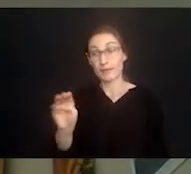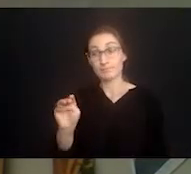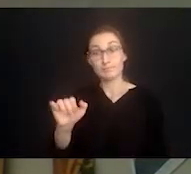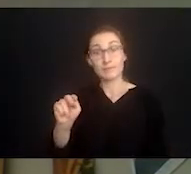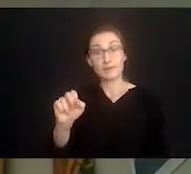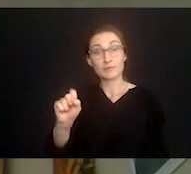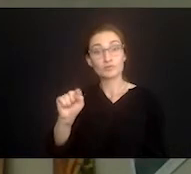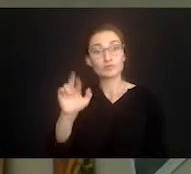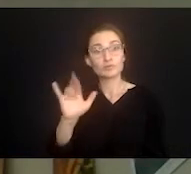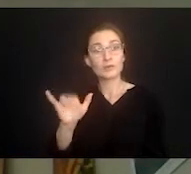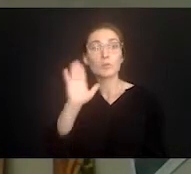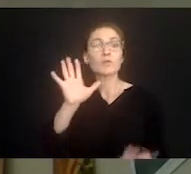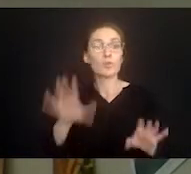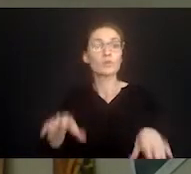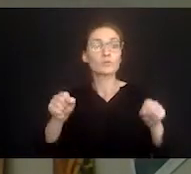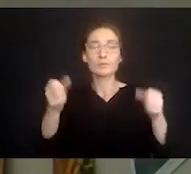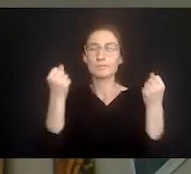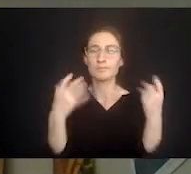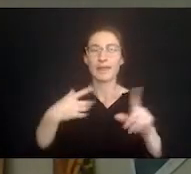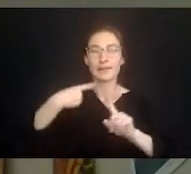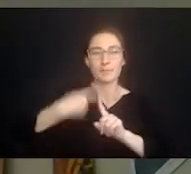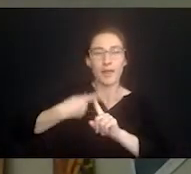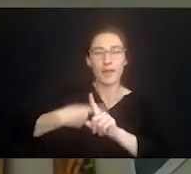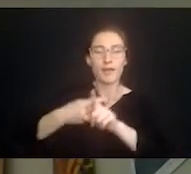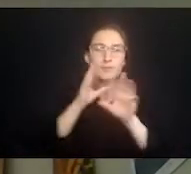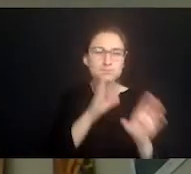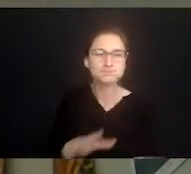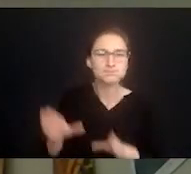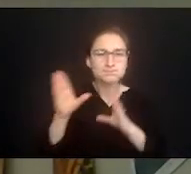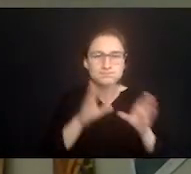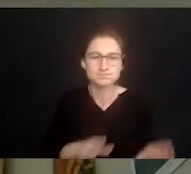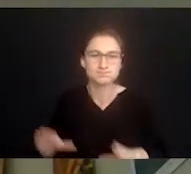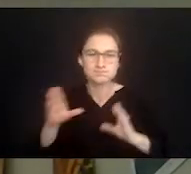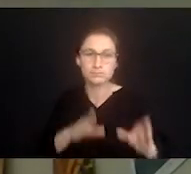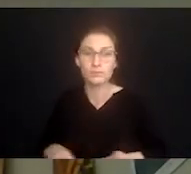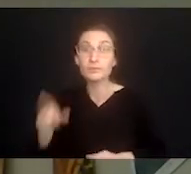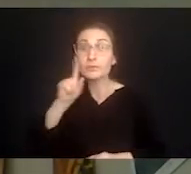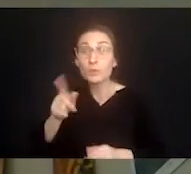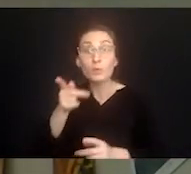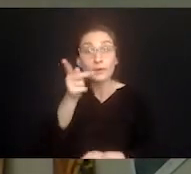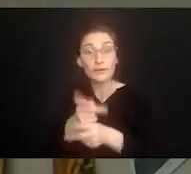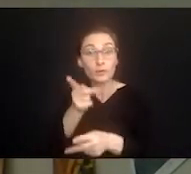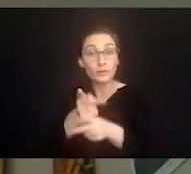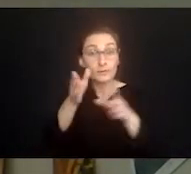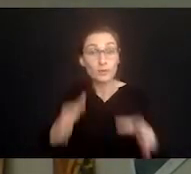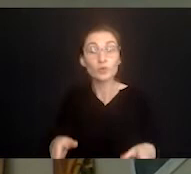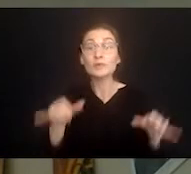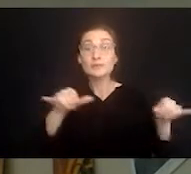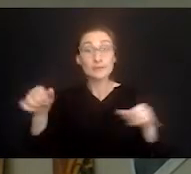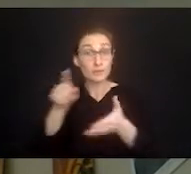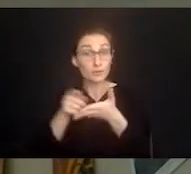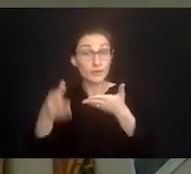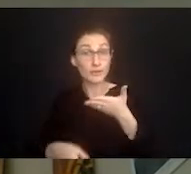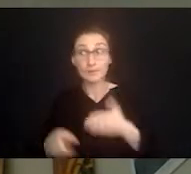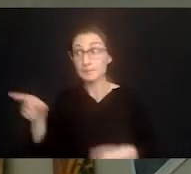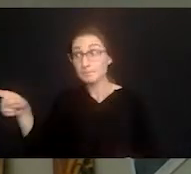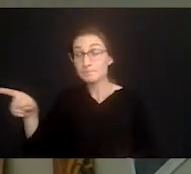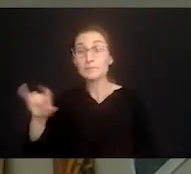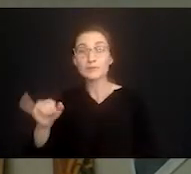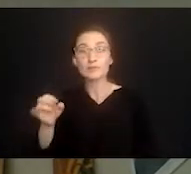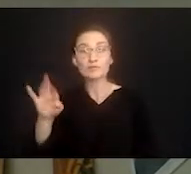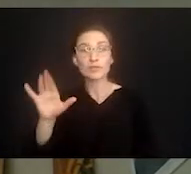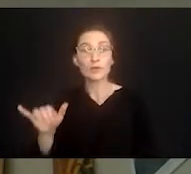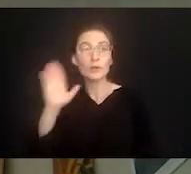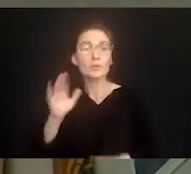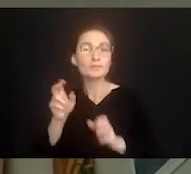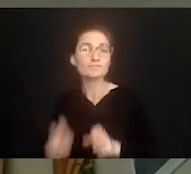did each year. It took months to prepare. It was for caregivers and that same weekend Jerry was going to attend a conference out